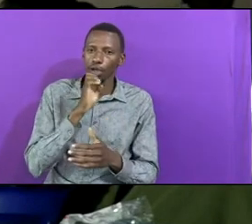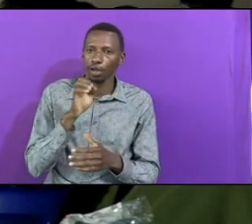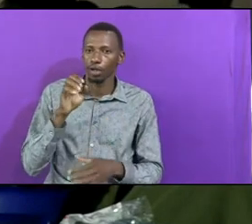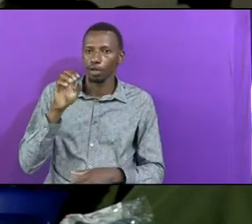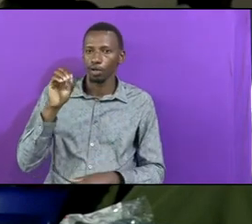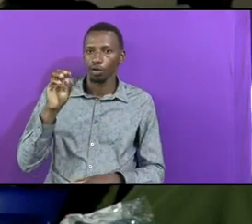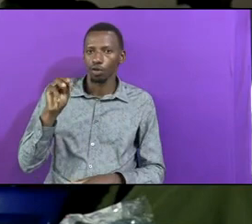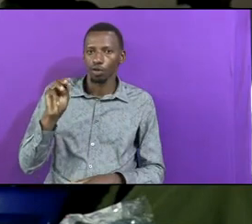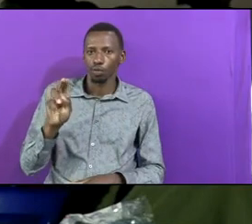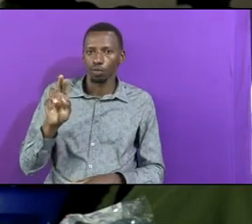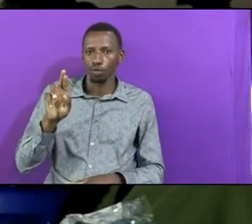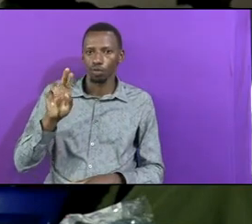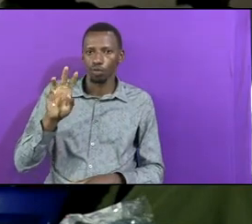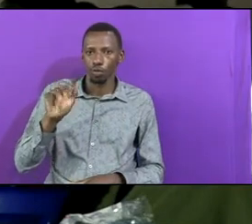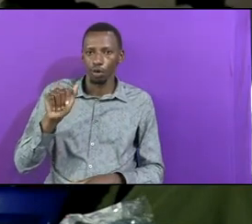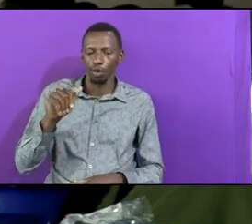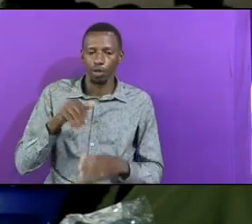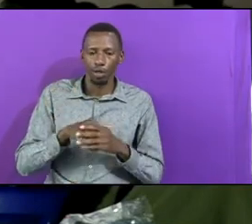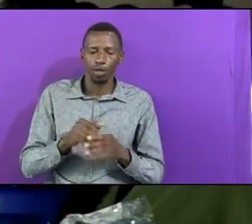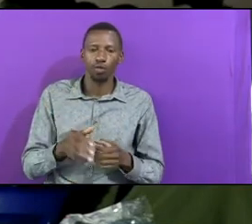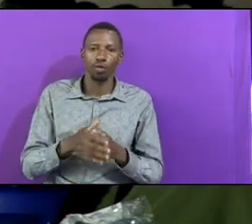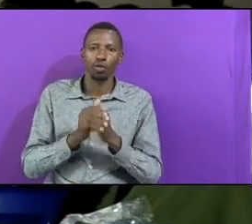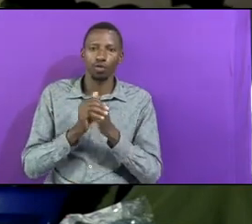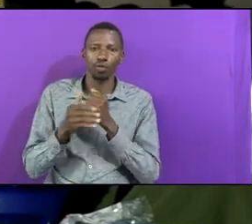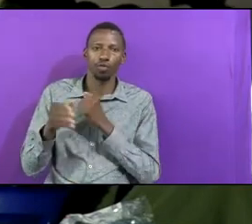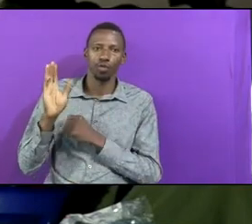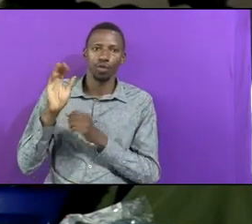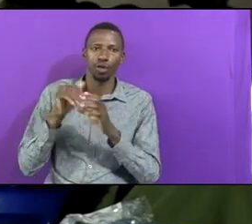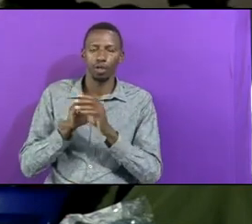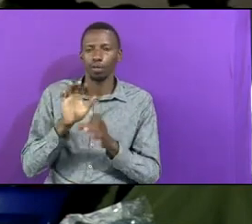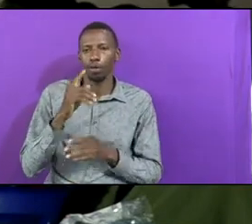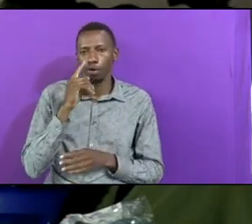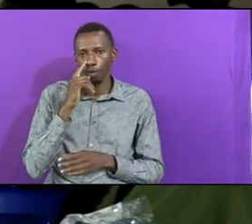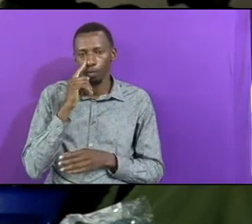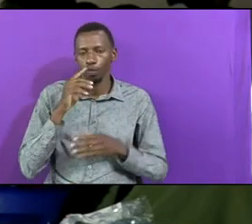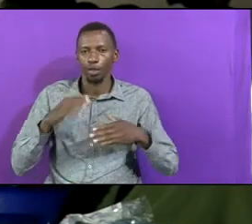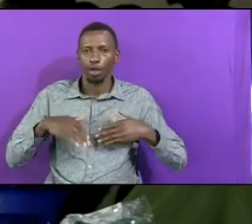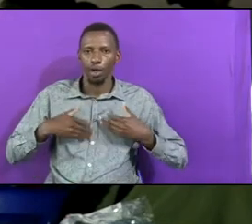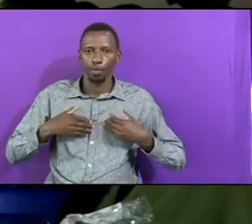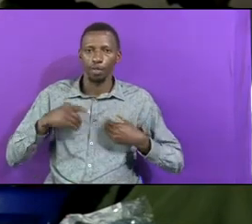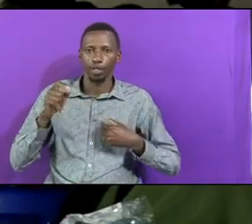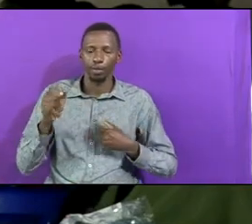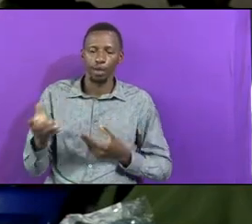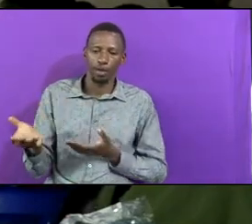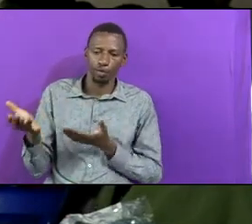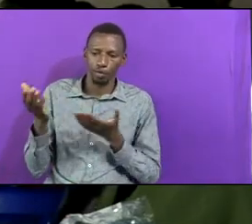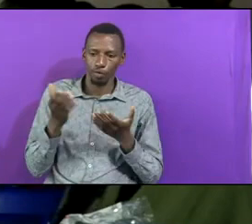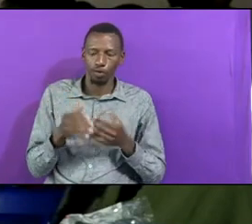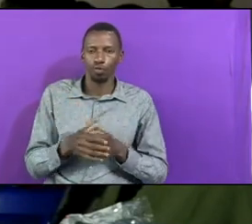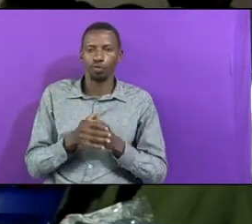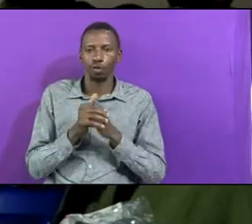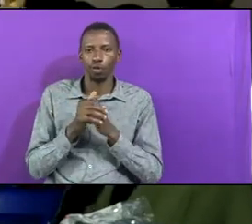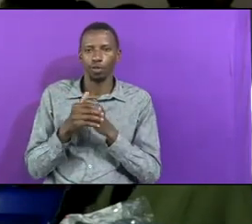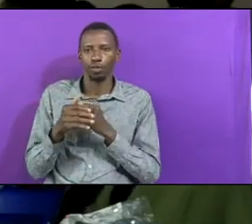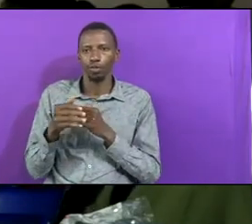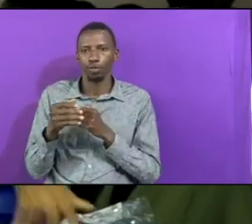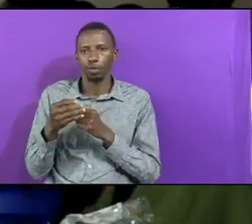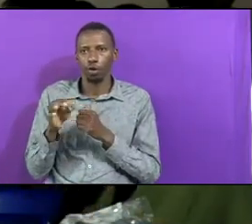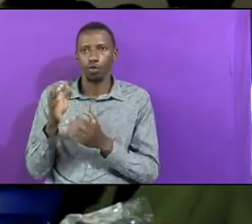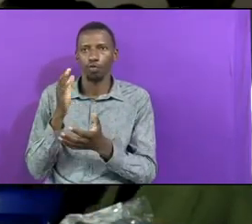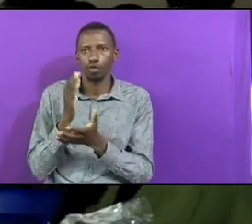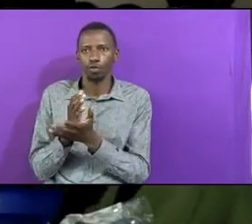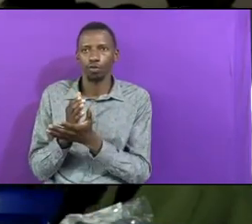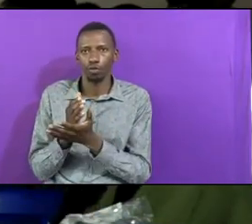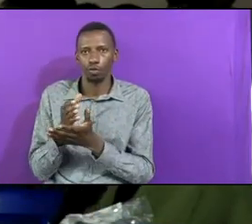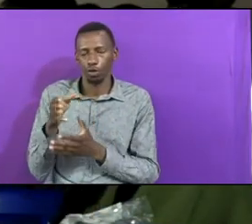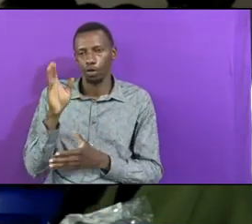Worship Of God In Your Home That Happiness Must Be Brought To The Worship Of True God The Children Must Be Brought To The Worship Of